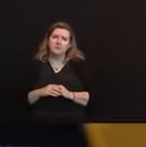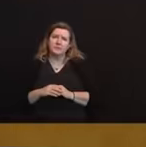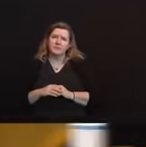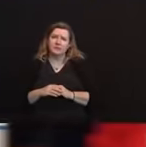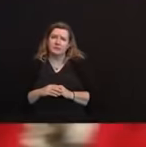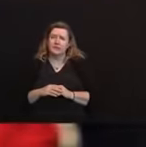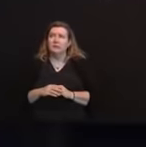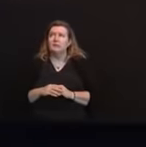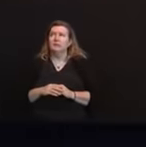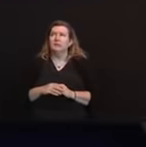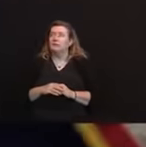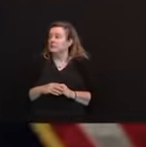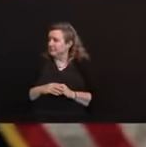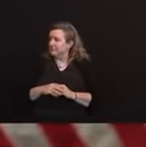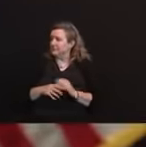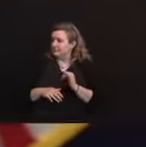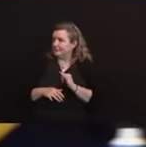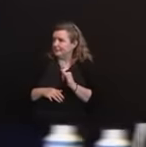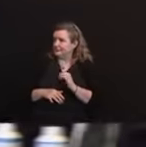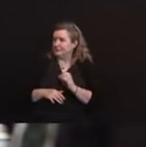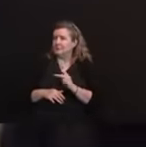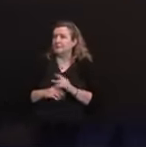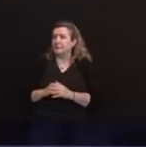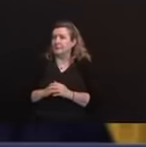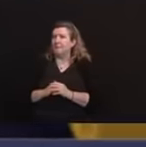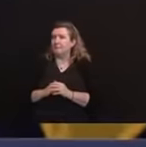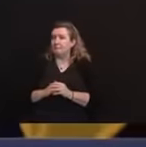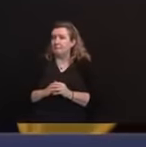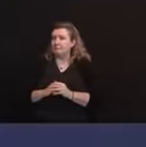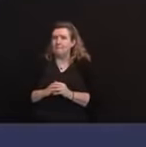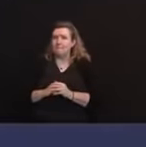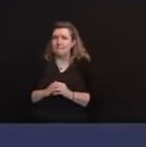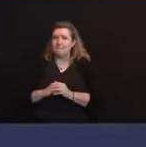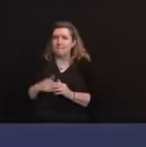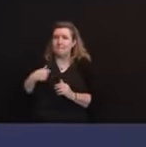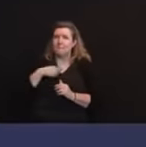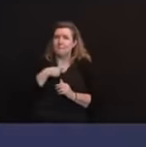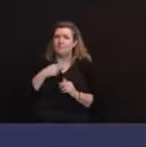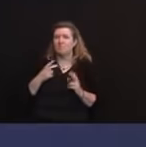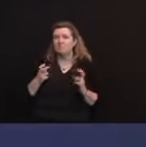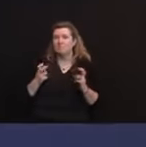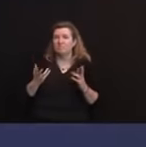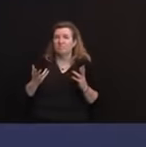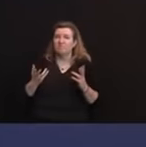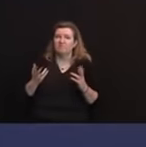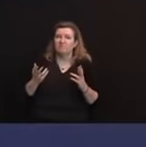the stairs up, and we're going to take the stairs down, it sounds like, right?